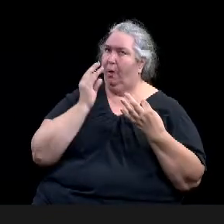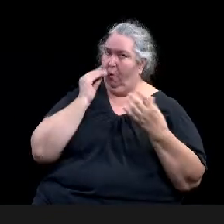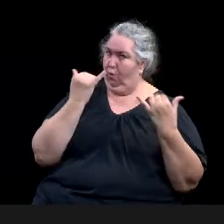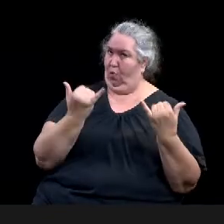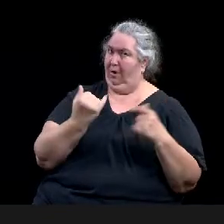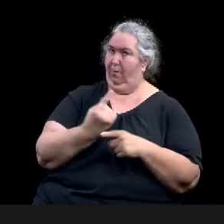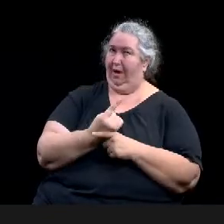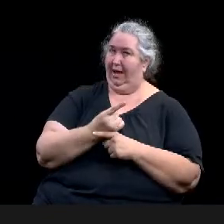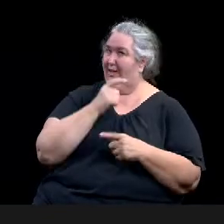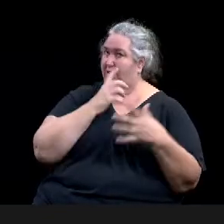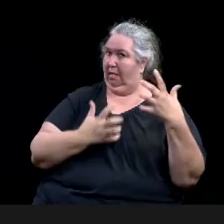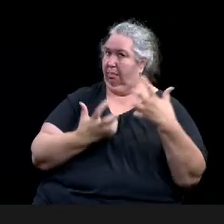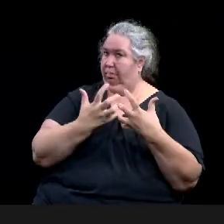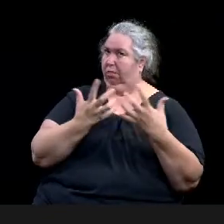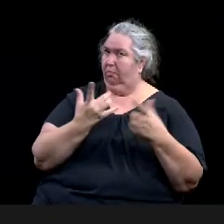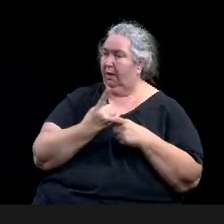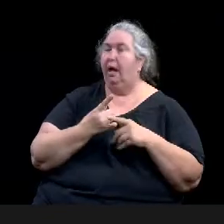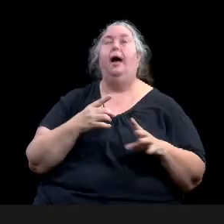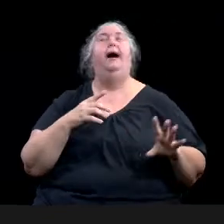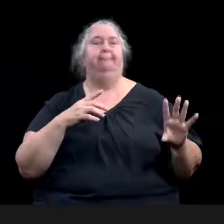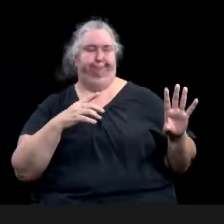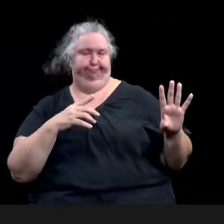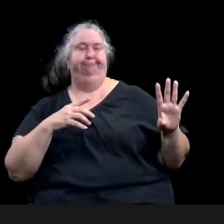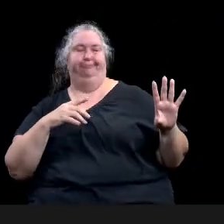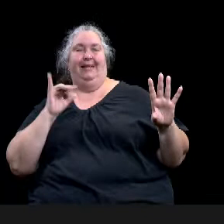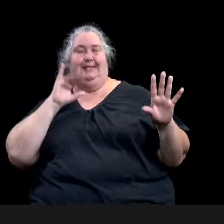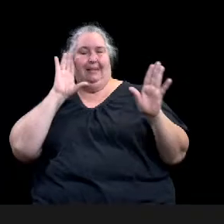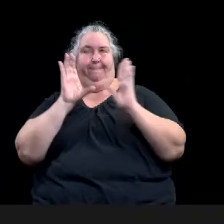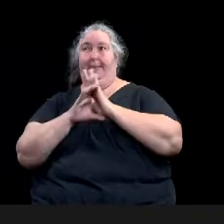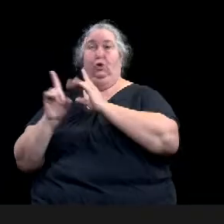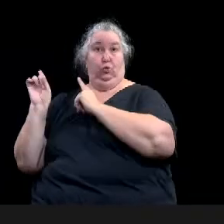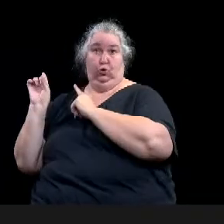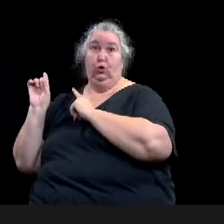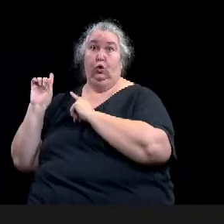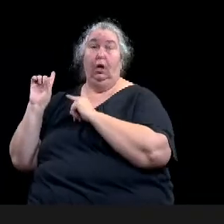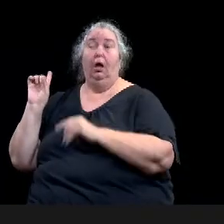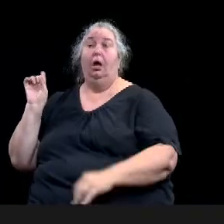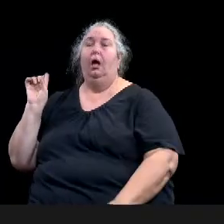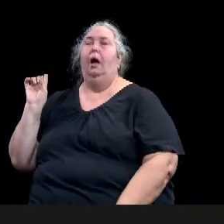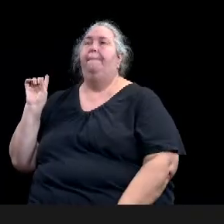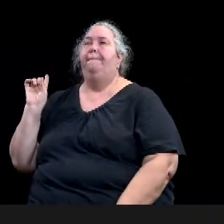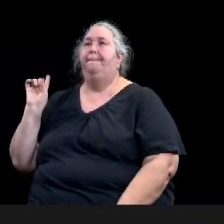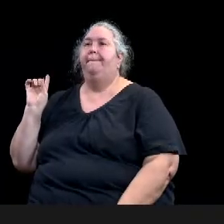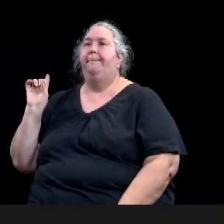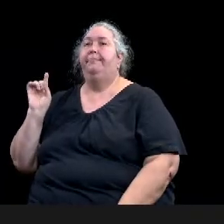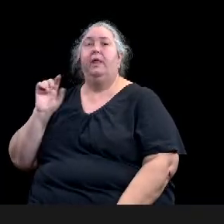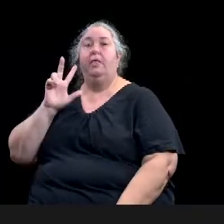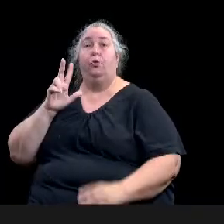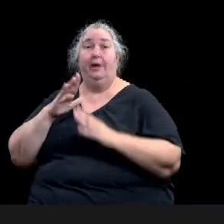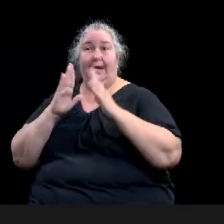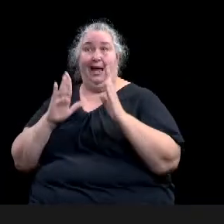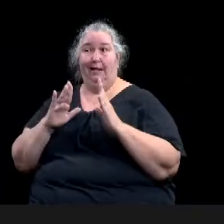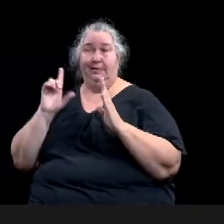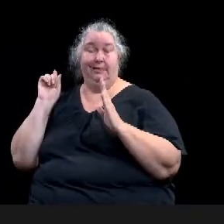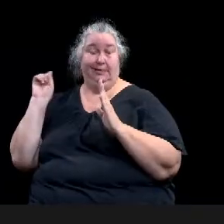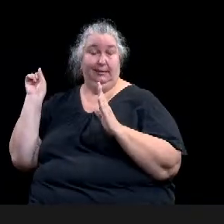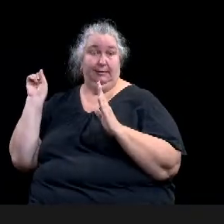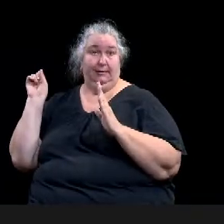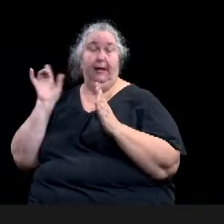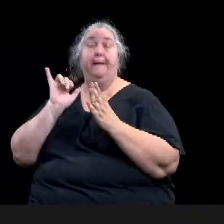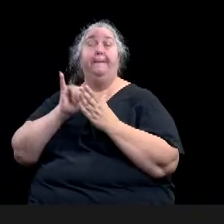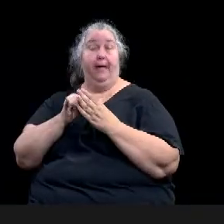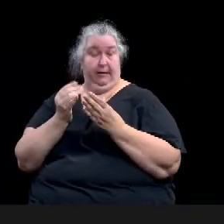here are the properties, uh, in question and, uh, the, the actual existing zoning, uh,